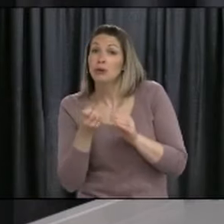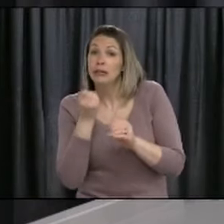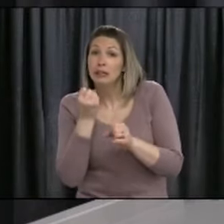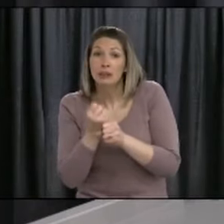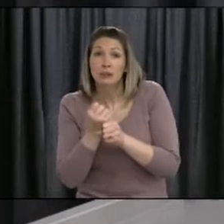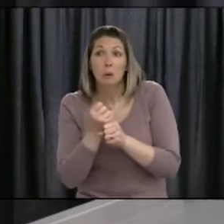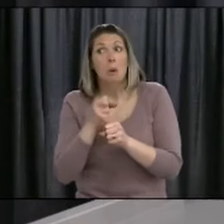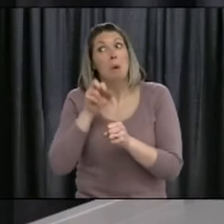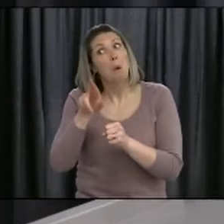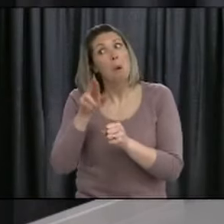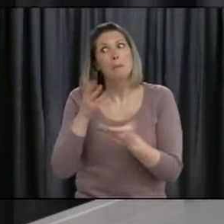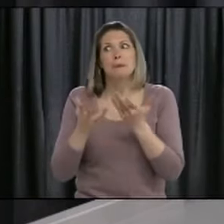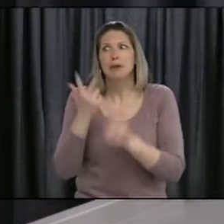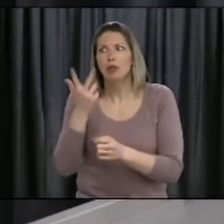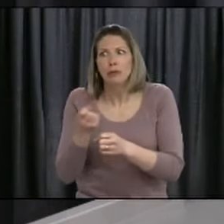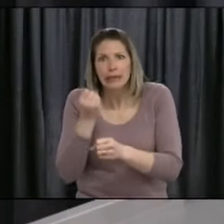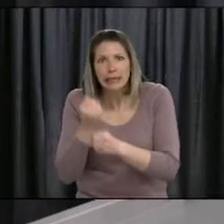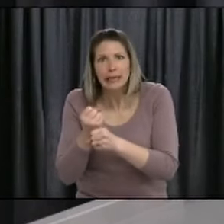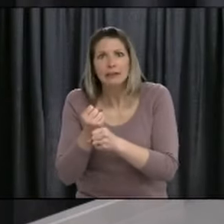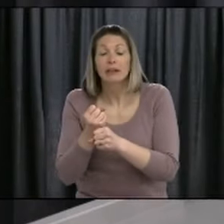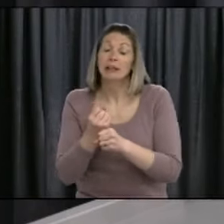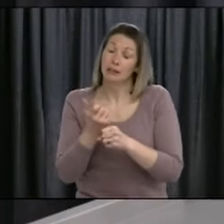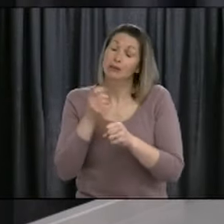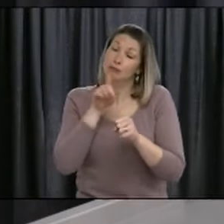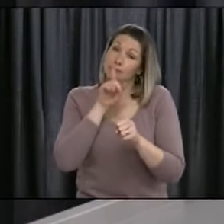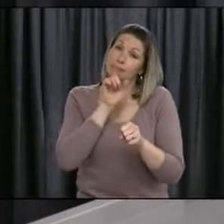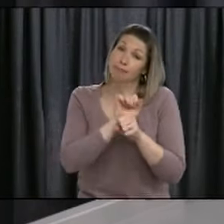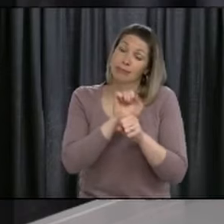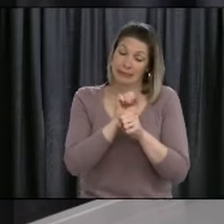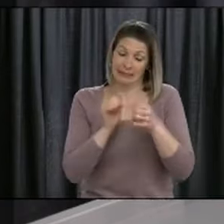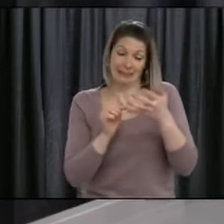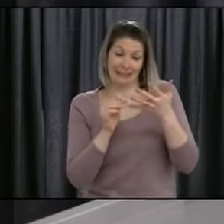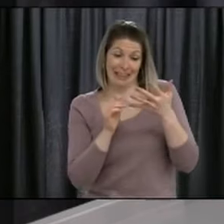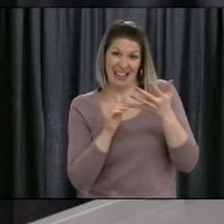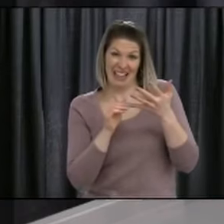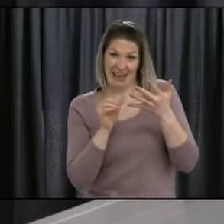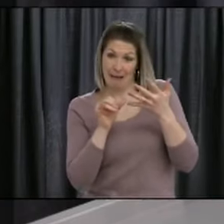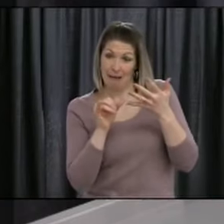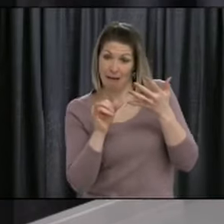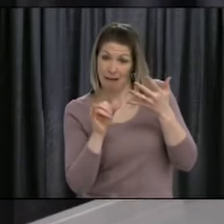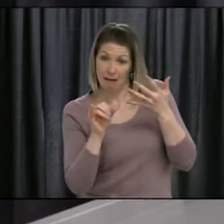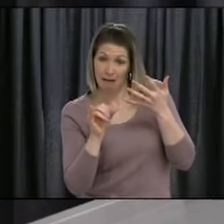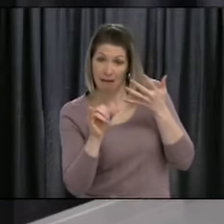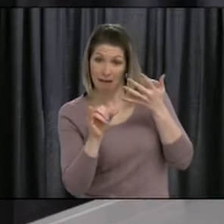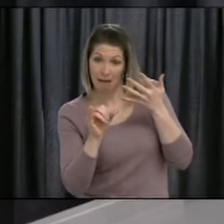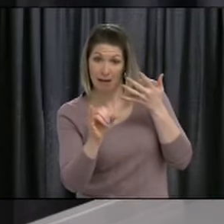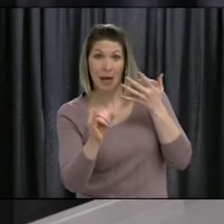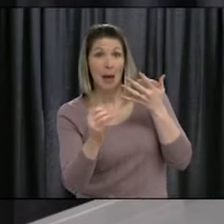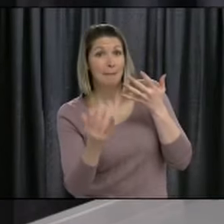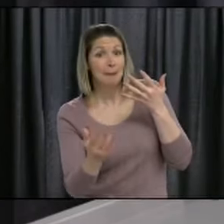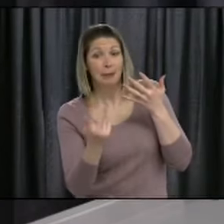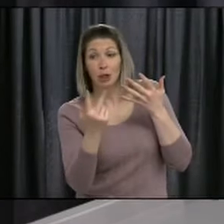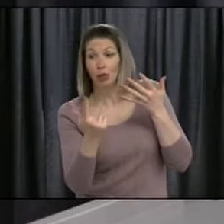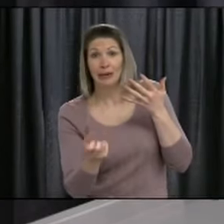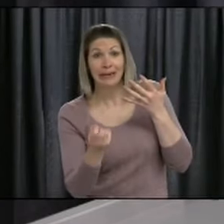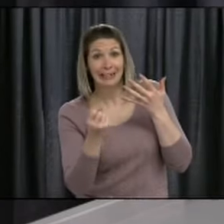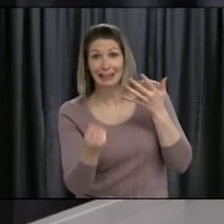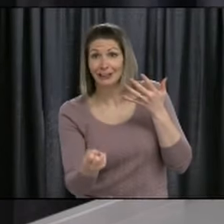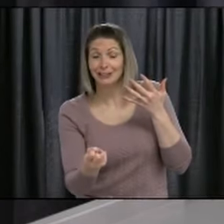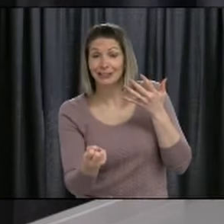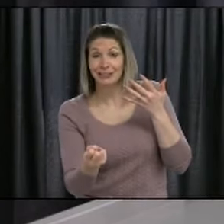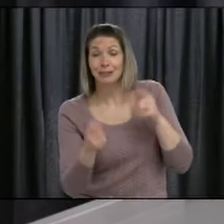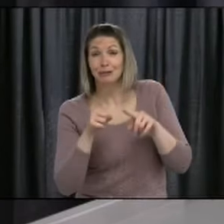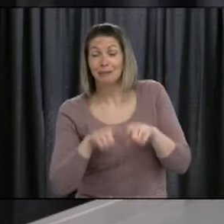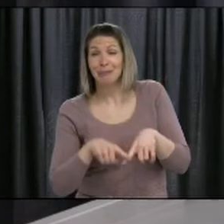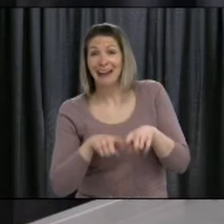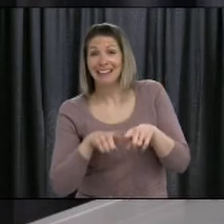level 2 or level 1 to whatever state life becomes thereafter. So, again, it's not